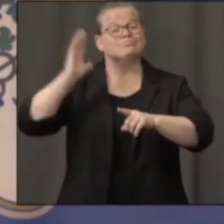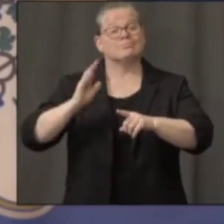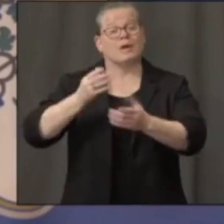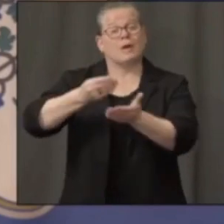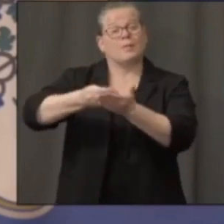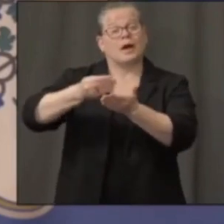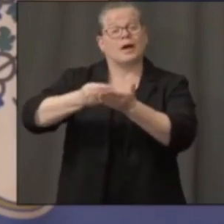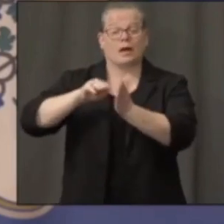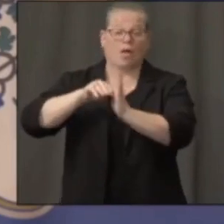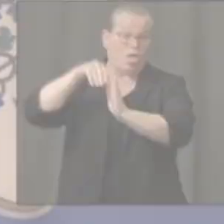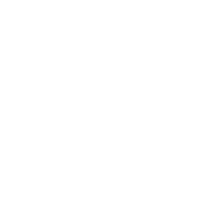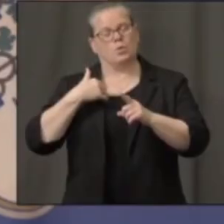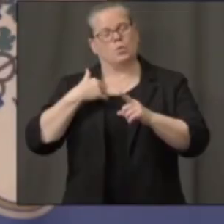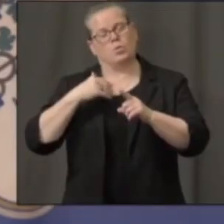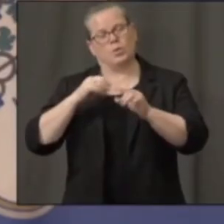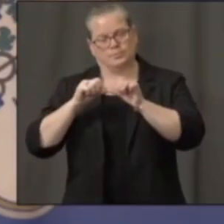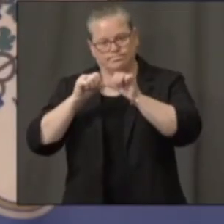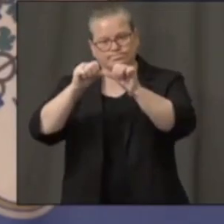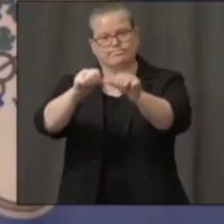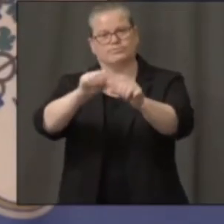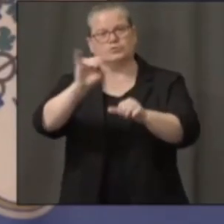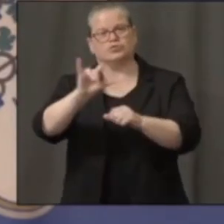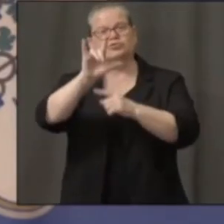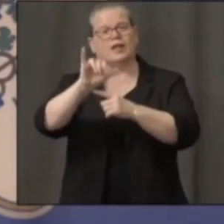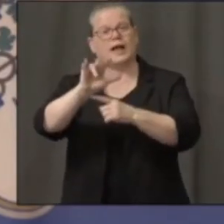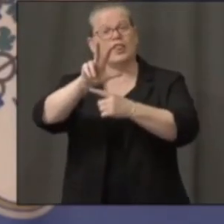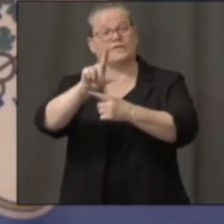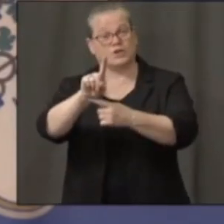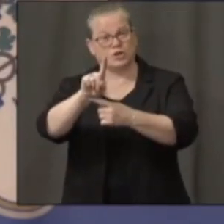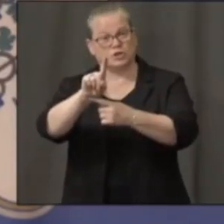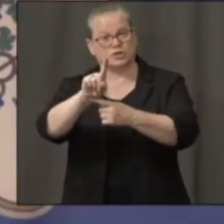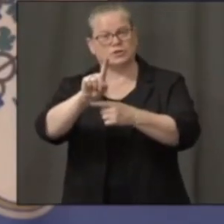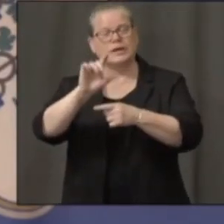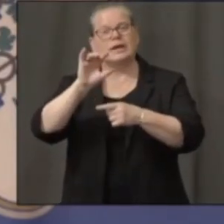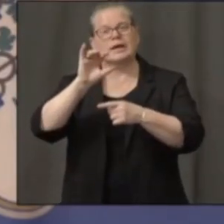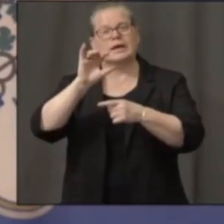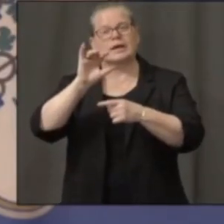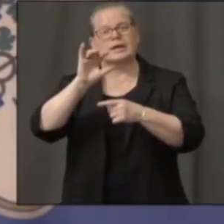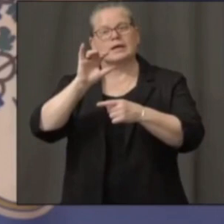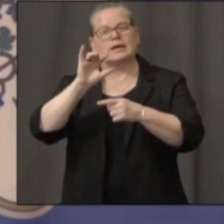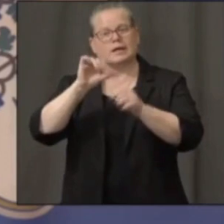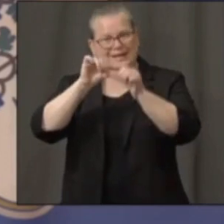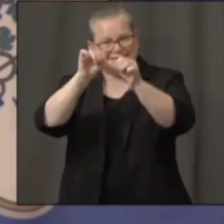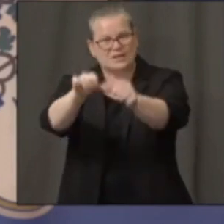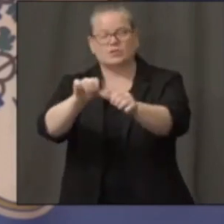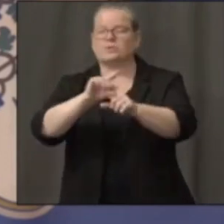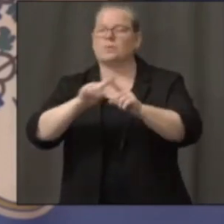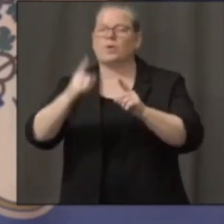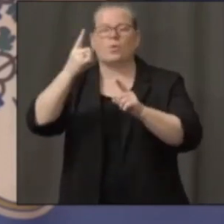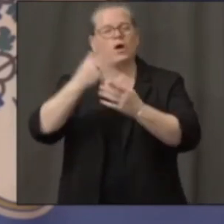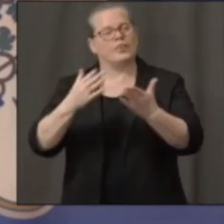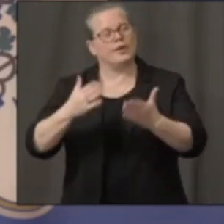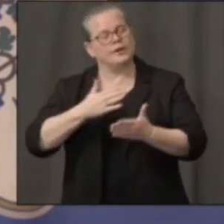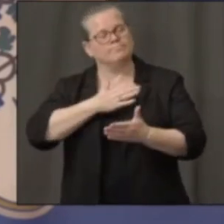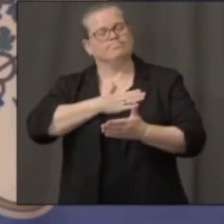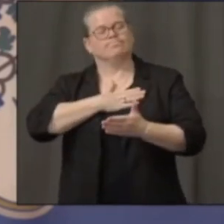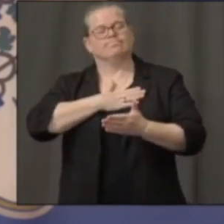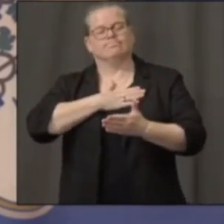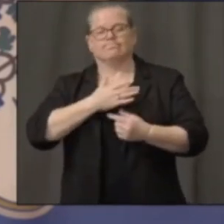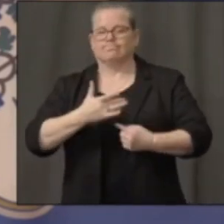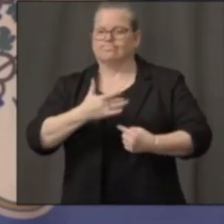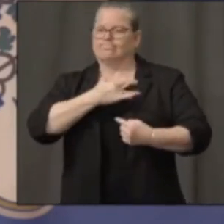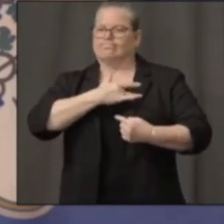08, 09. The unemployment claims disproportionately impact women, and disproportionately impact people of